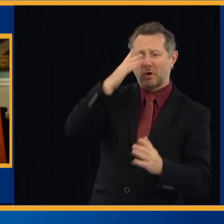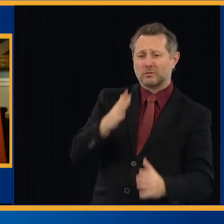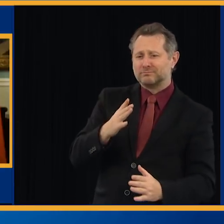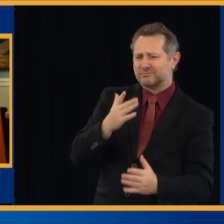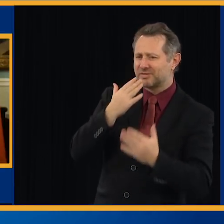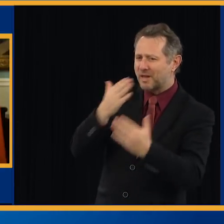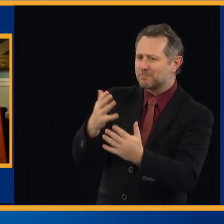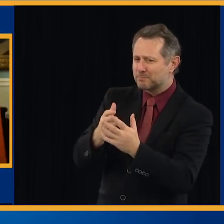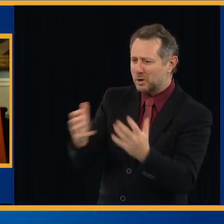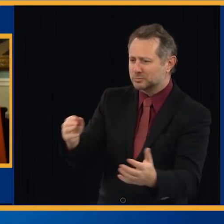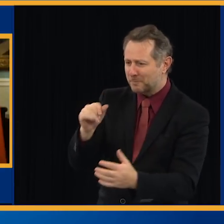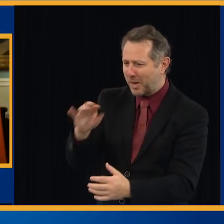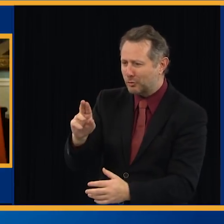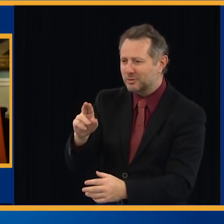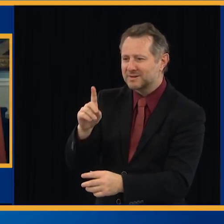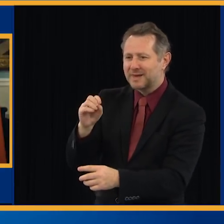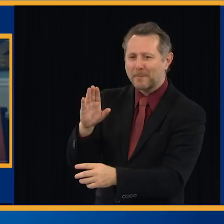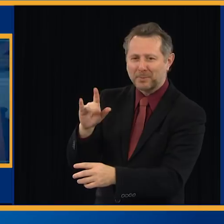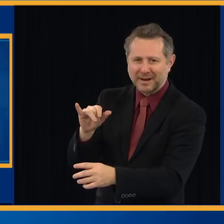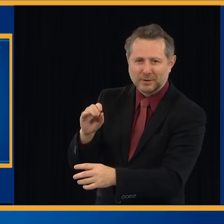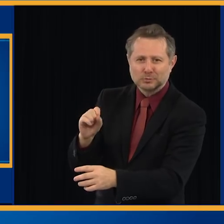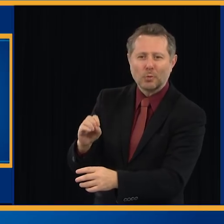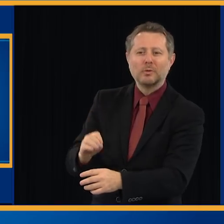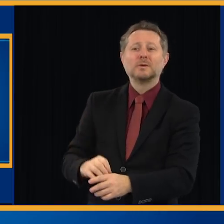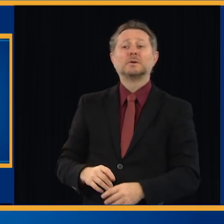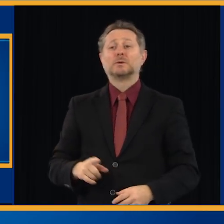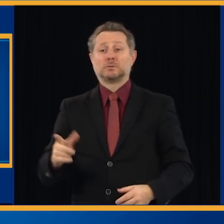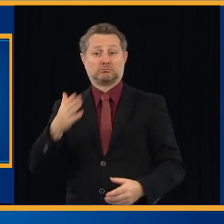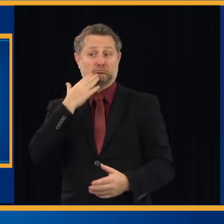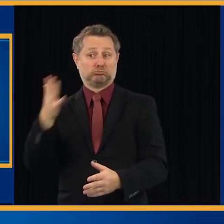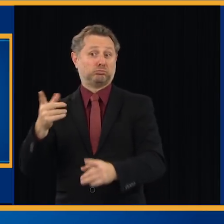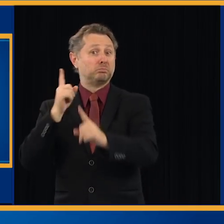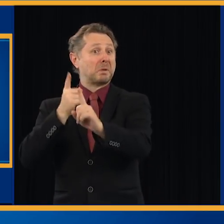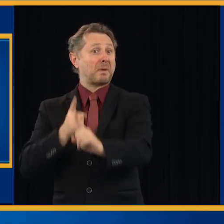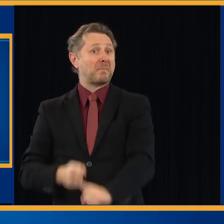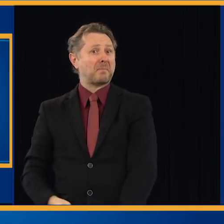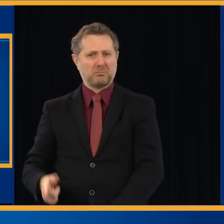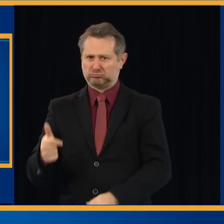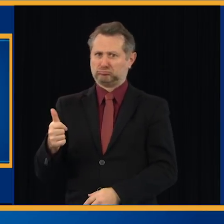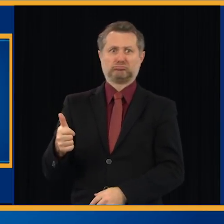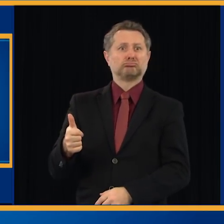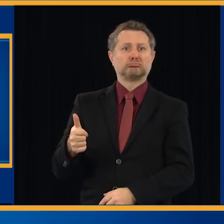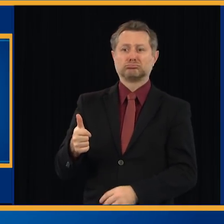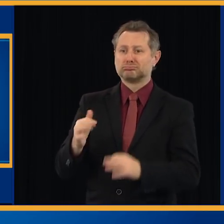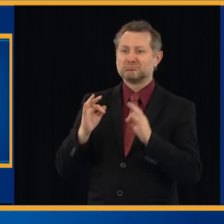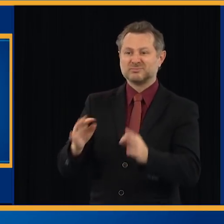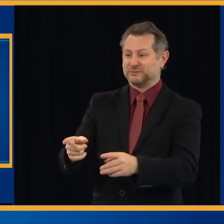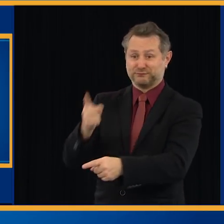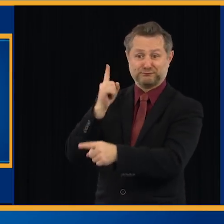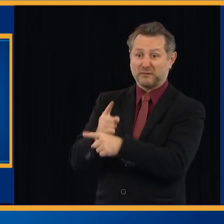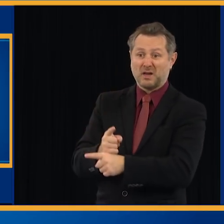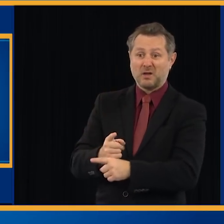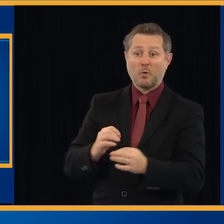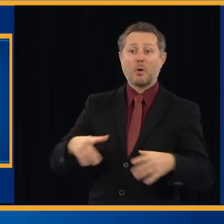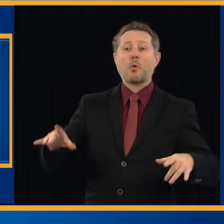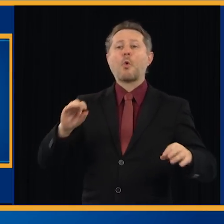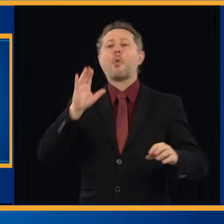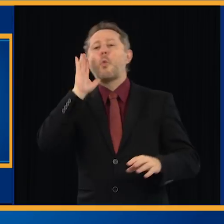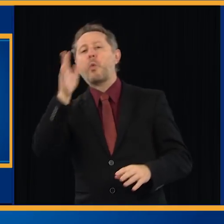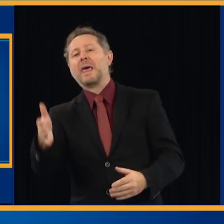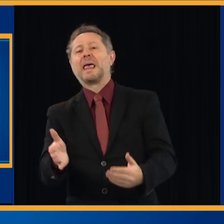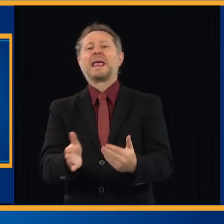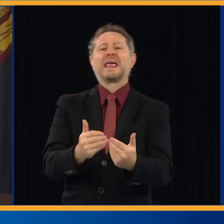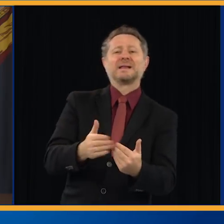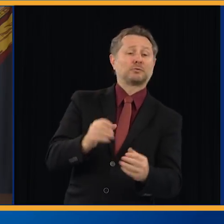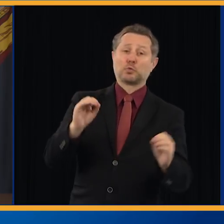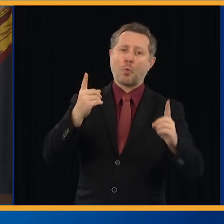de Blasio. Mayor made a lot of good points. You're right, Bill. Nobody ever said it was going to be easy, but nobody ever said it was going to